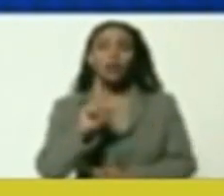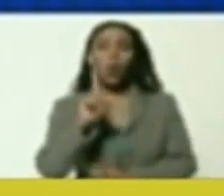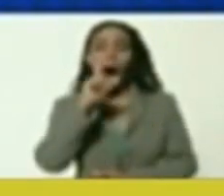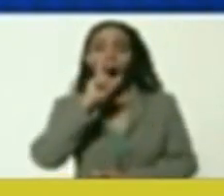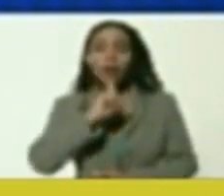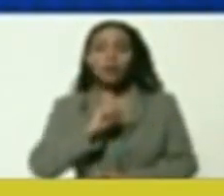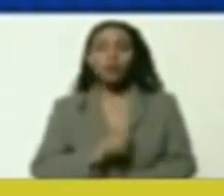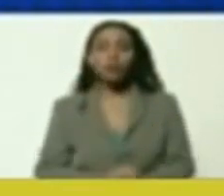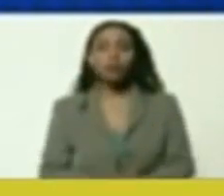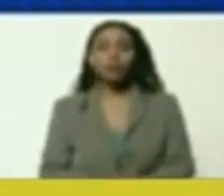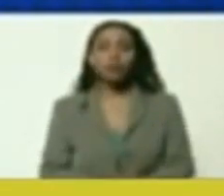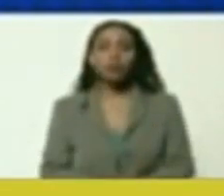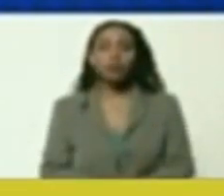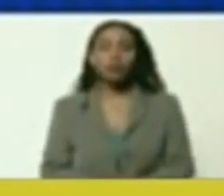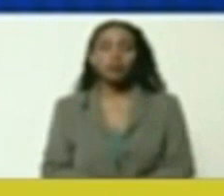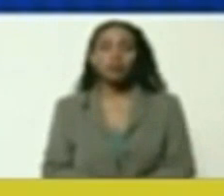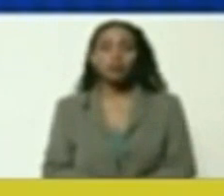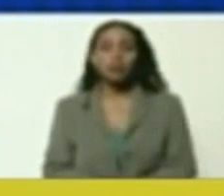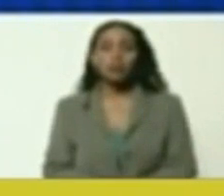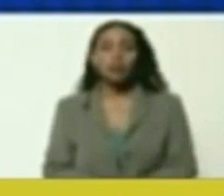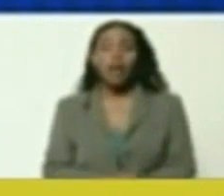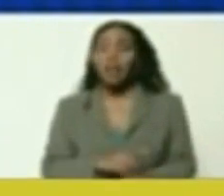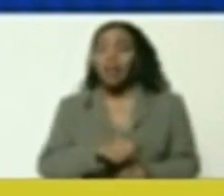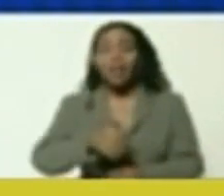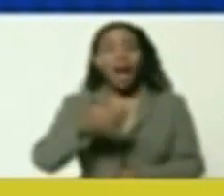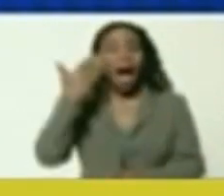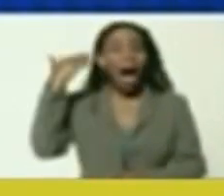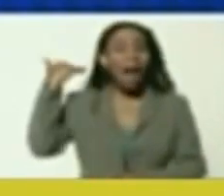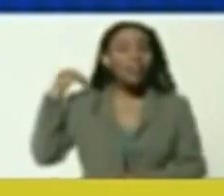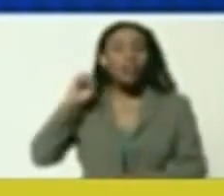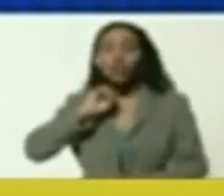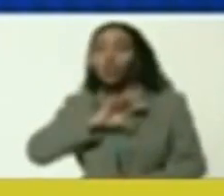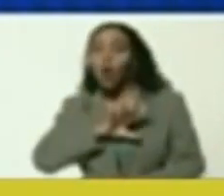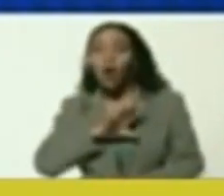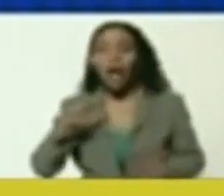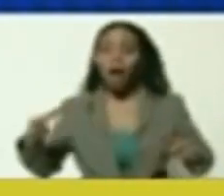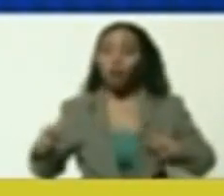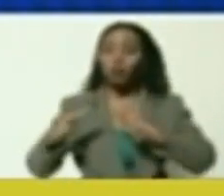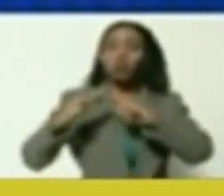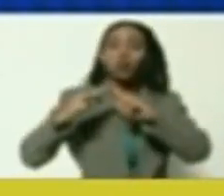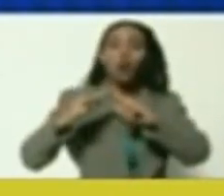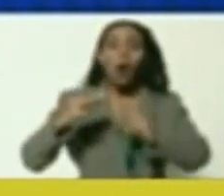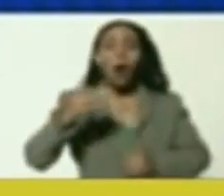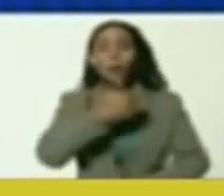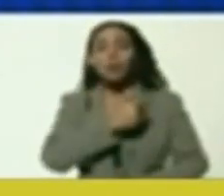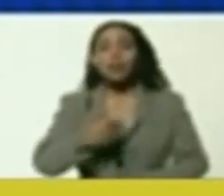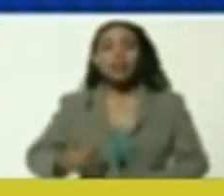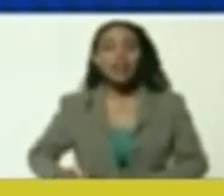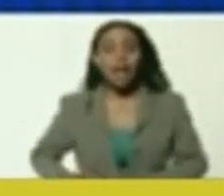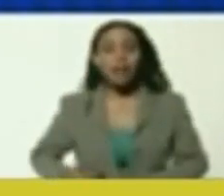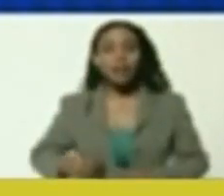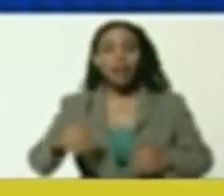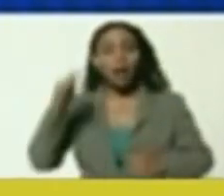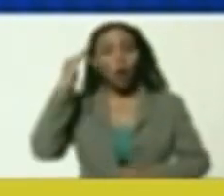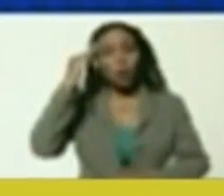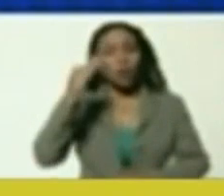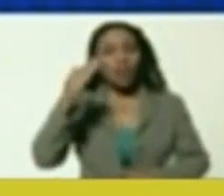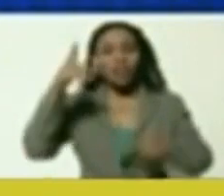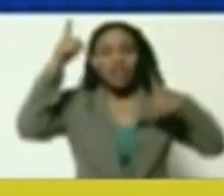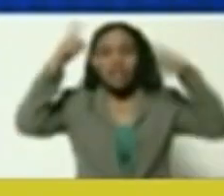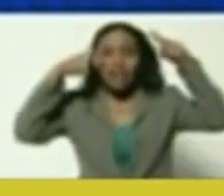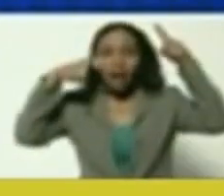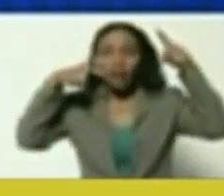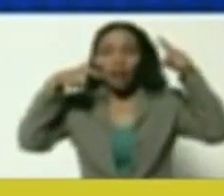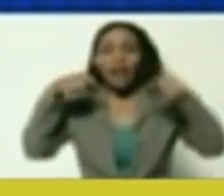what we have seen in the last 21 years, since that historical meeting between President and Commander